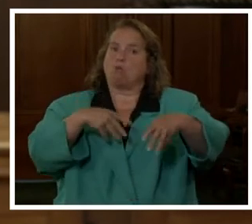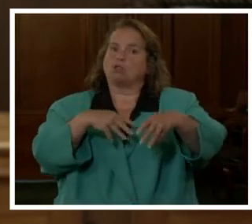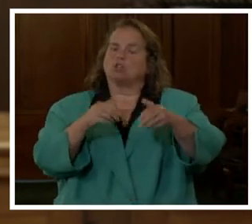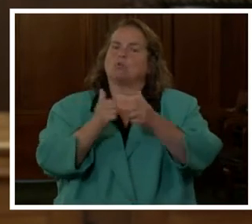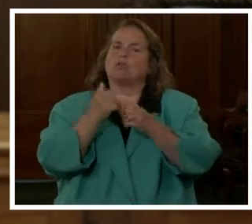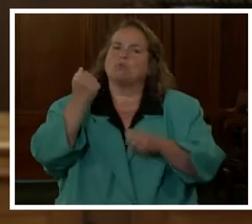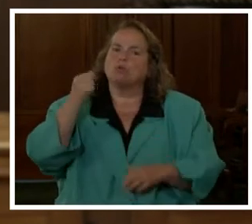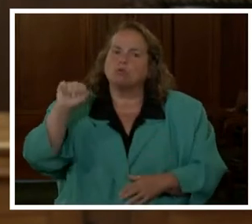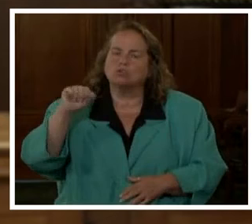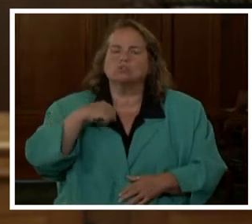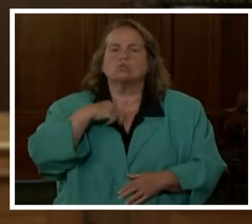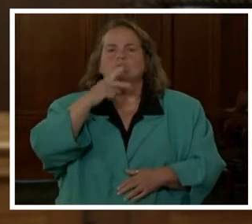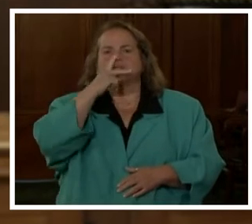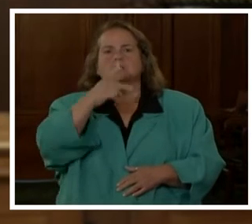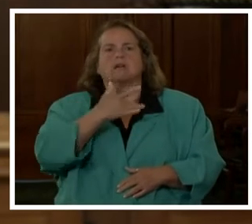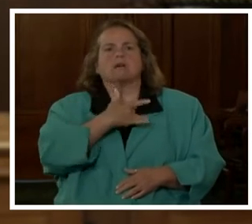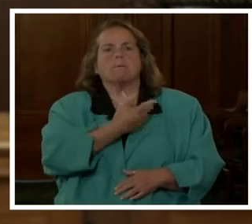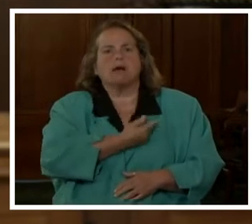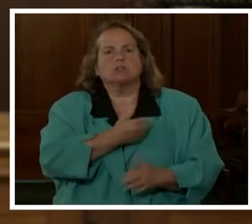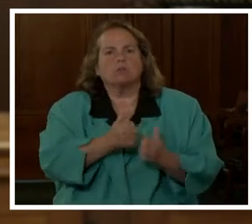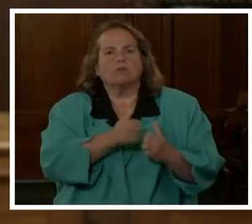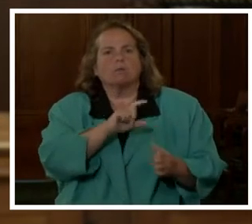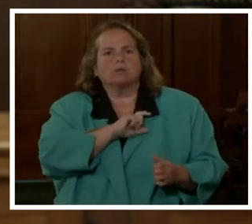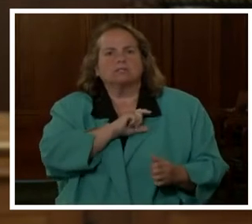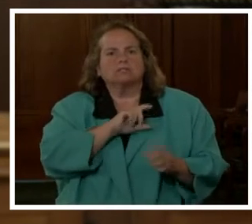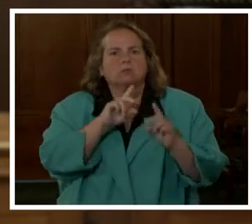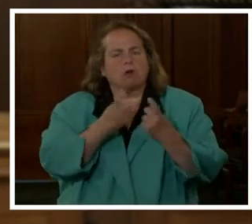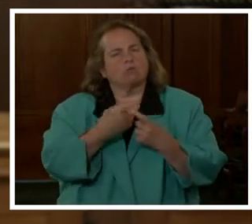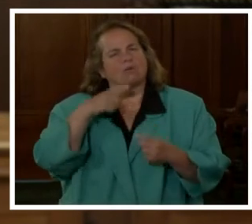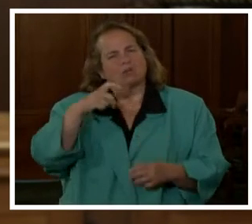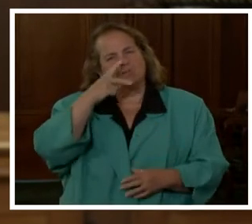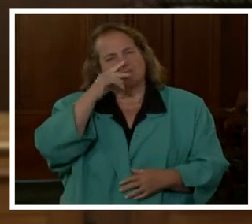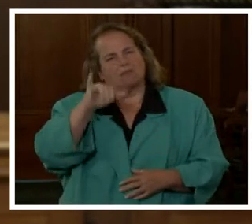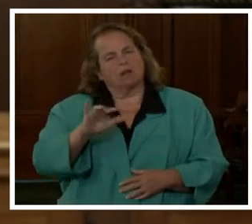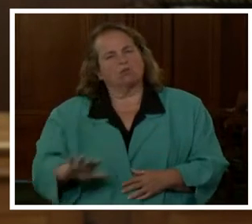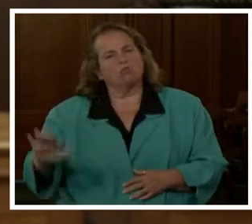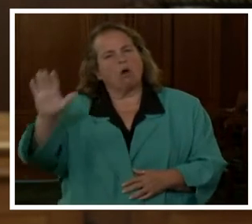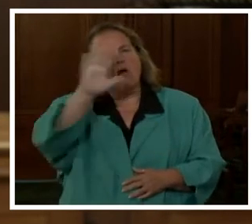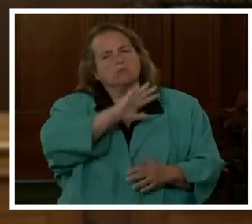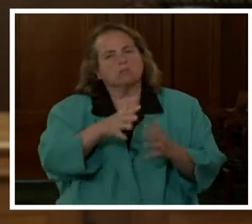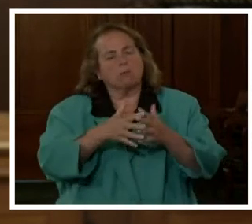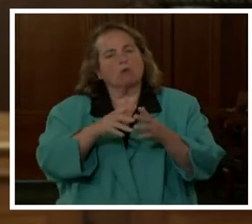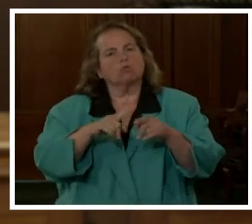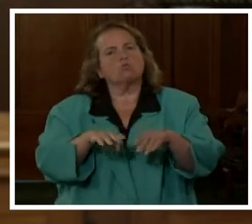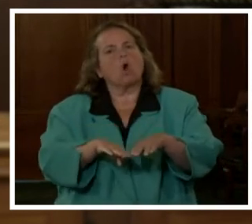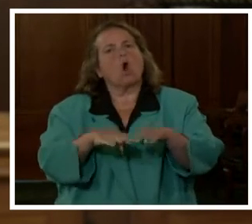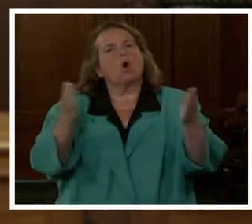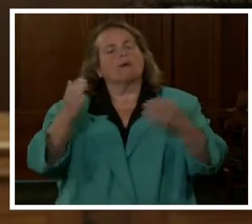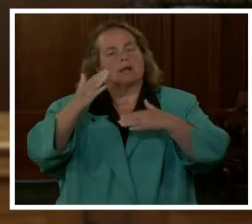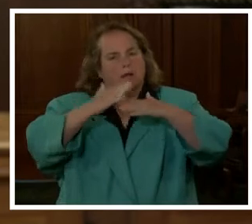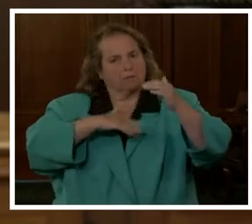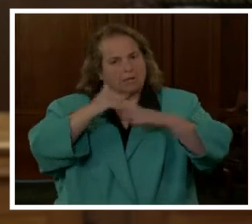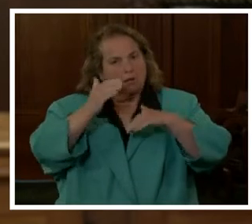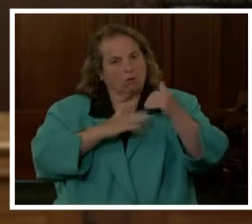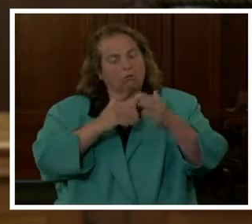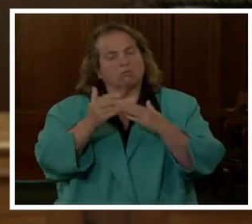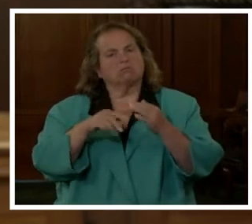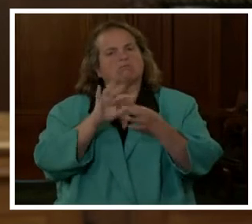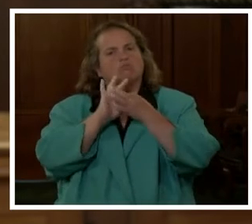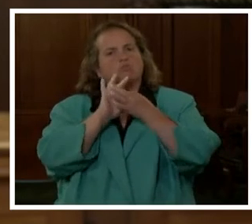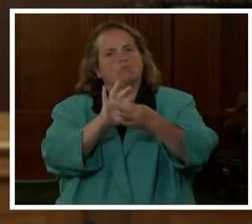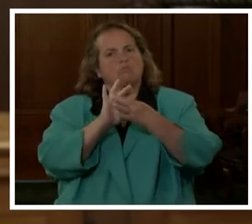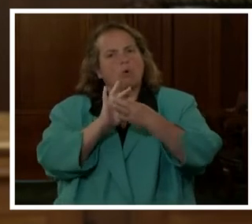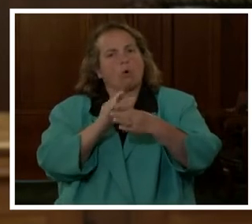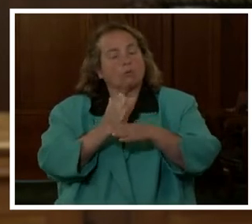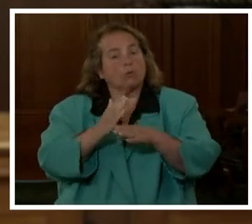We've seen compassionate police departments. And that's what we need to see across America in order to open up and build the rapport between communities